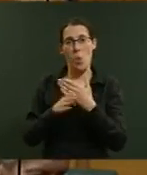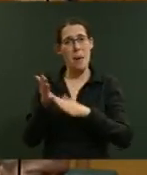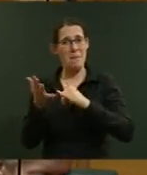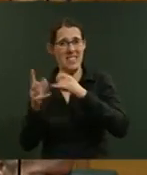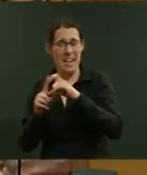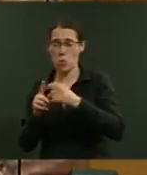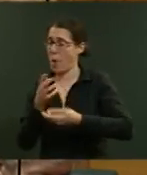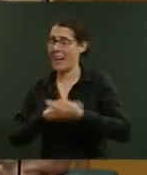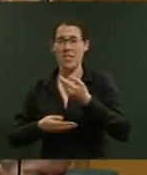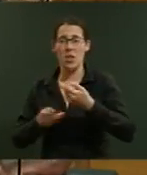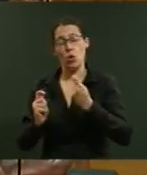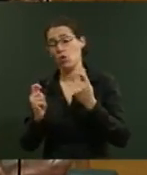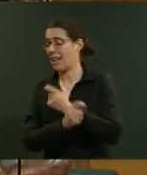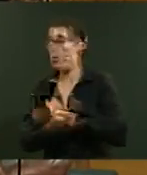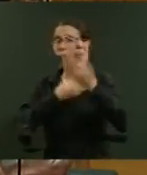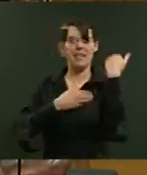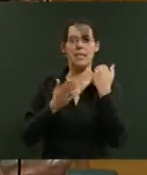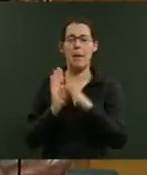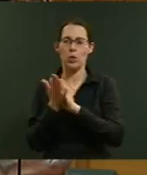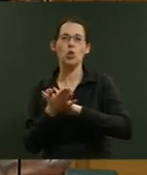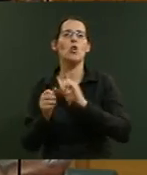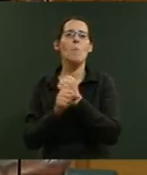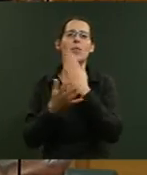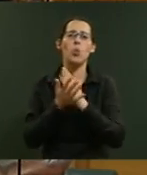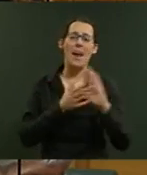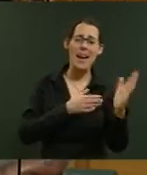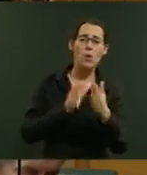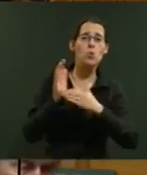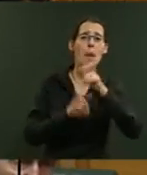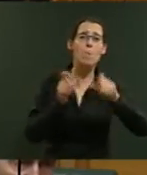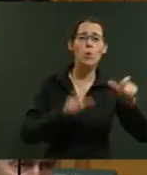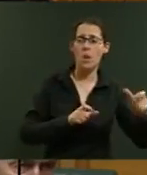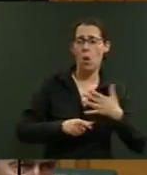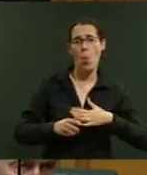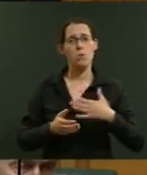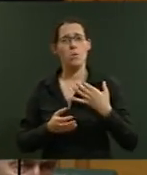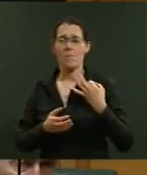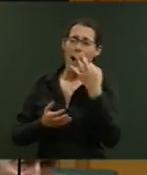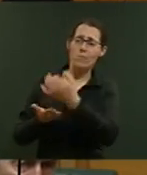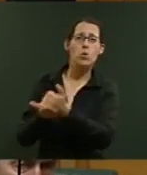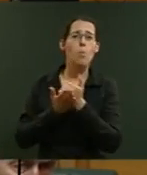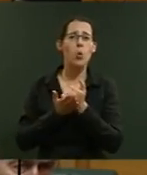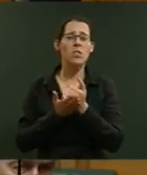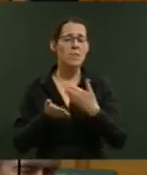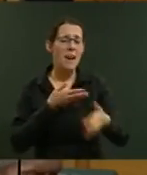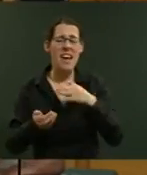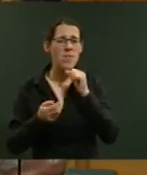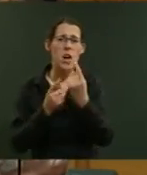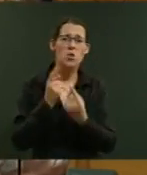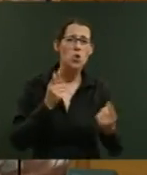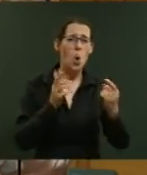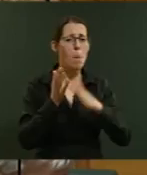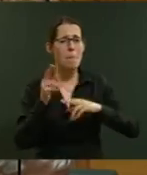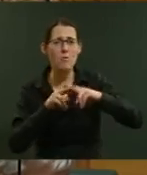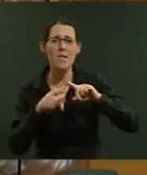every New Zealander seeking support, whether they be a young unemployed person, a solo parent, a disabled person or a superannuitant